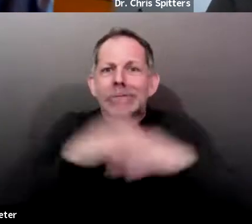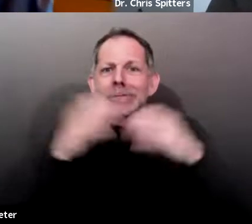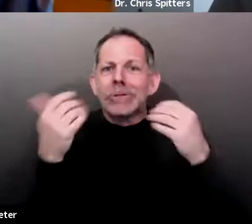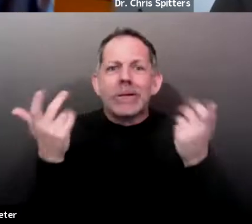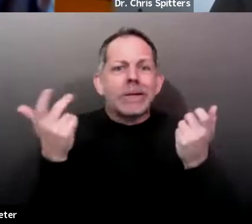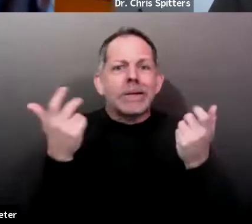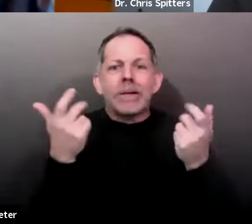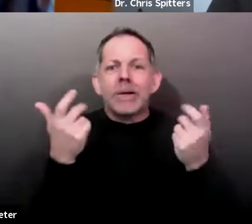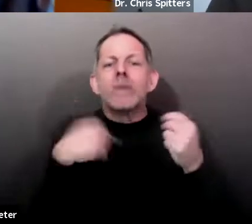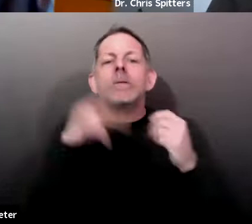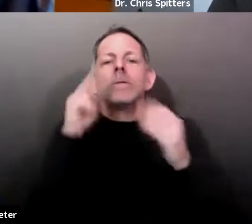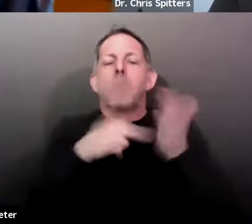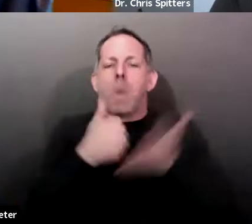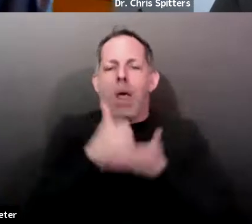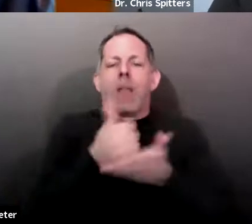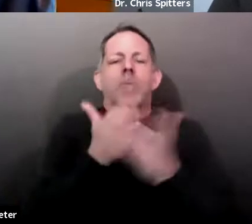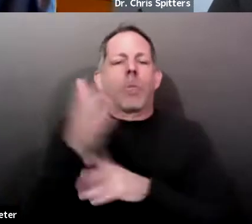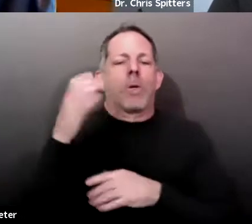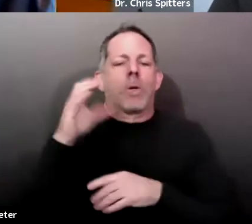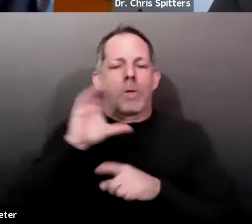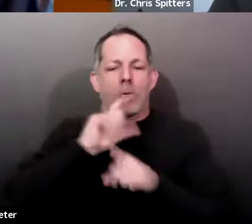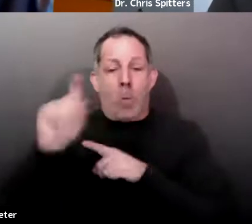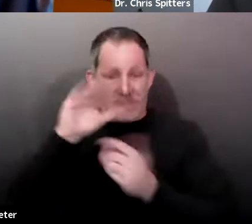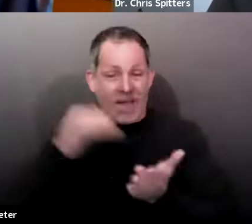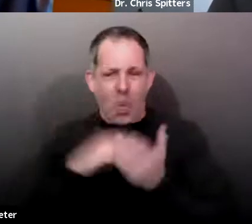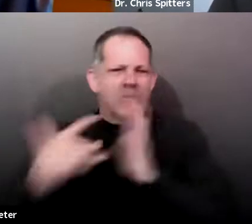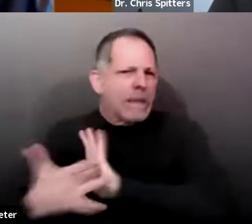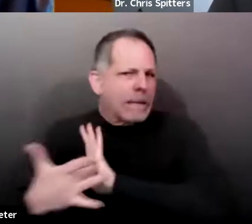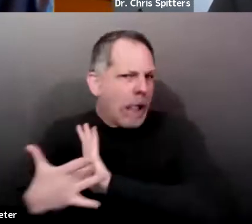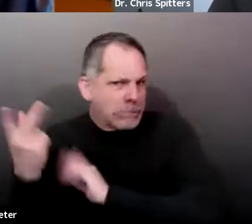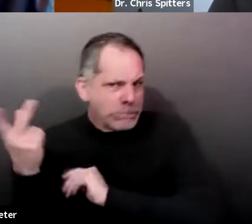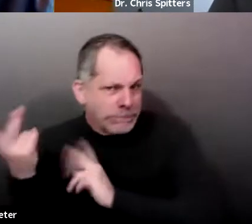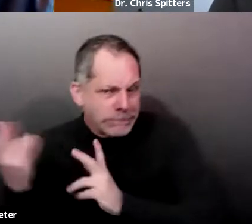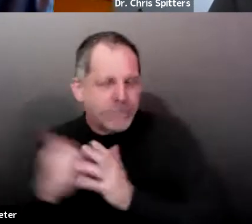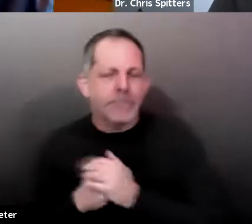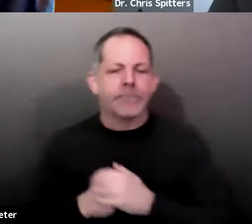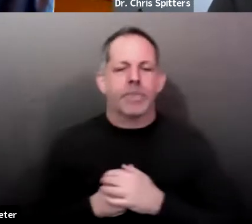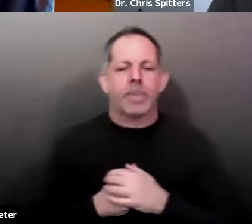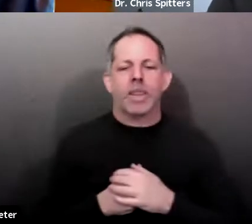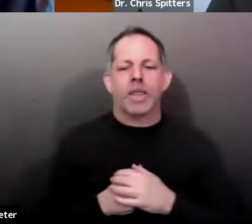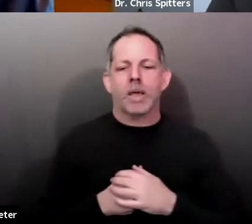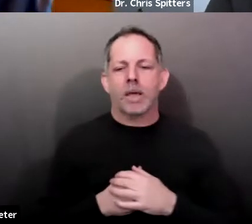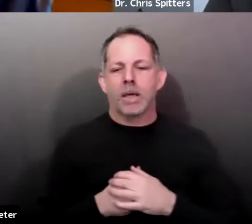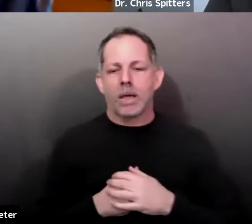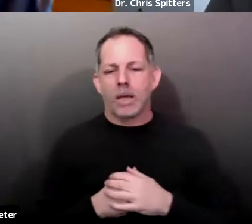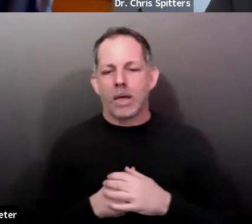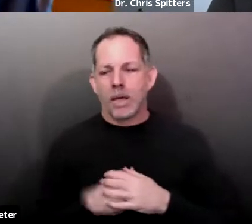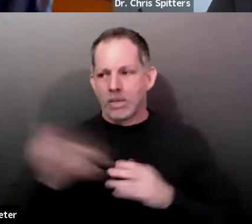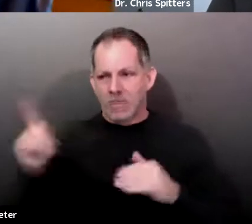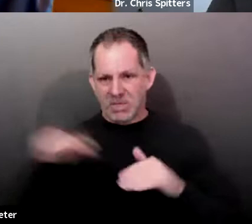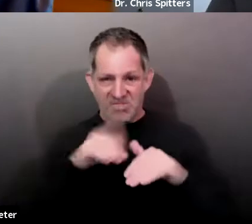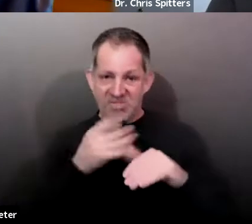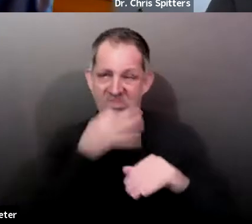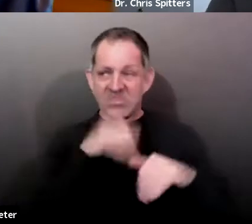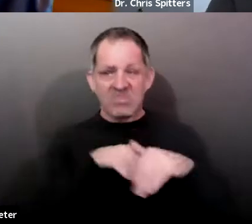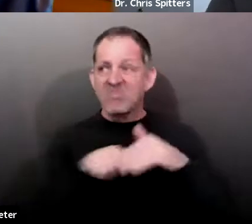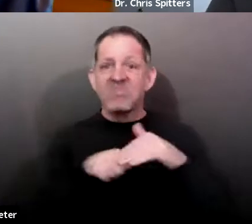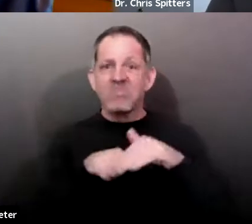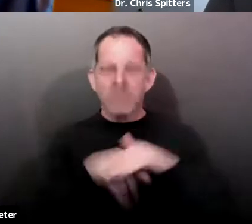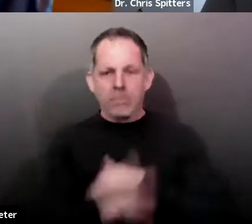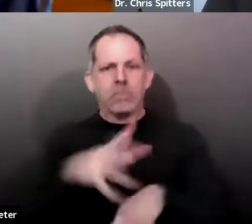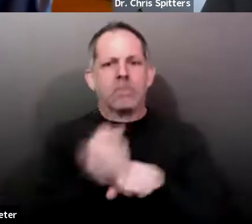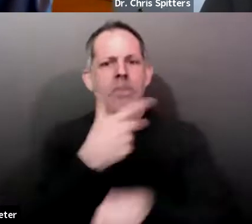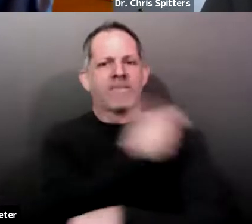common sense. If someone comes through the vaccine site and they're obviously over 65 years of age, uh,